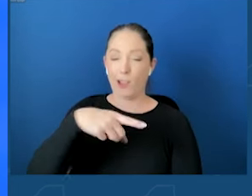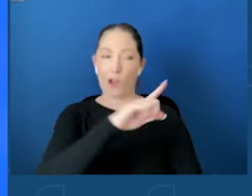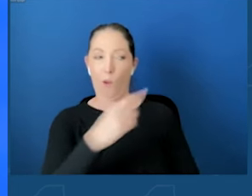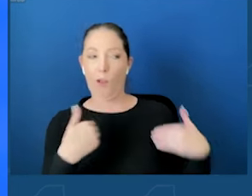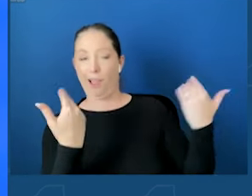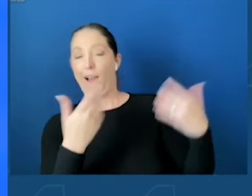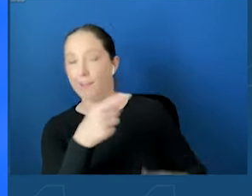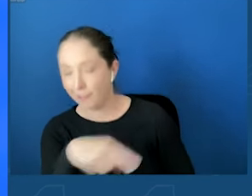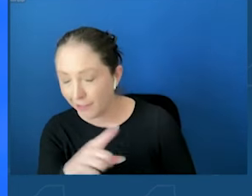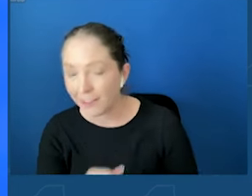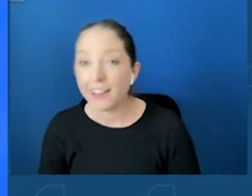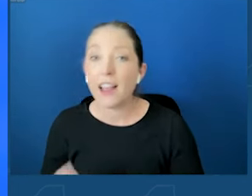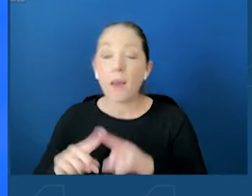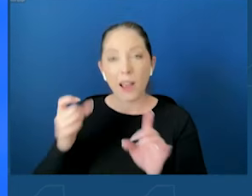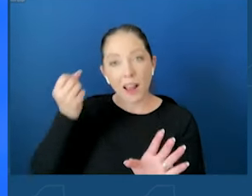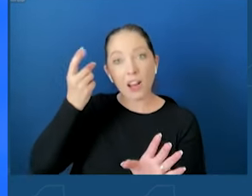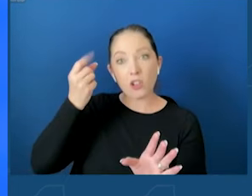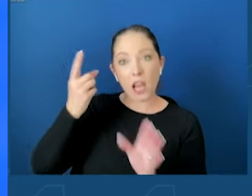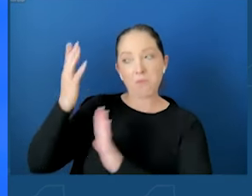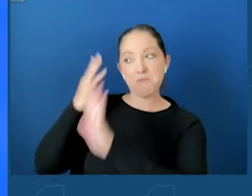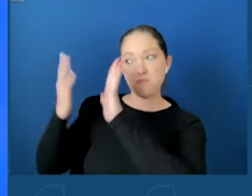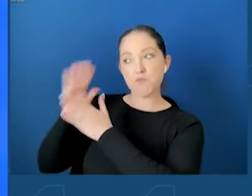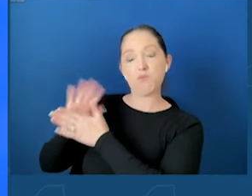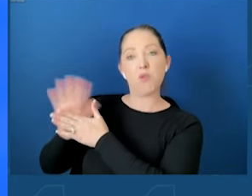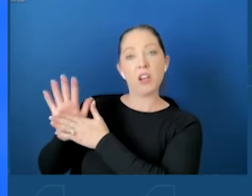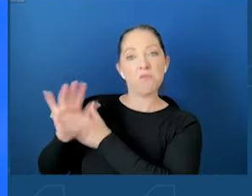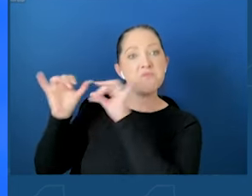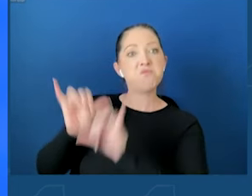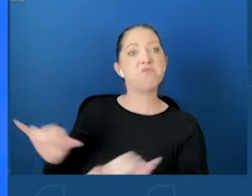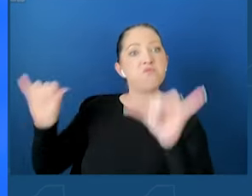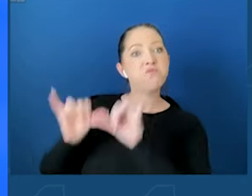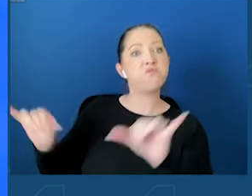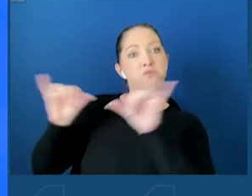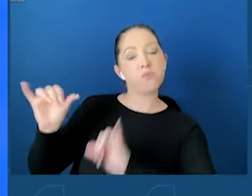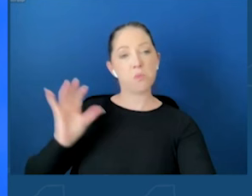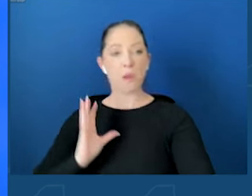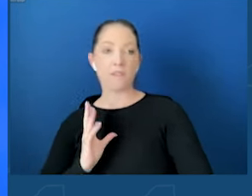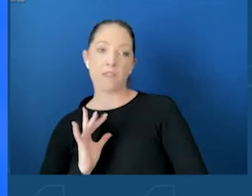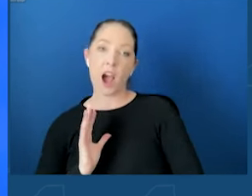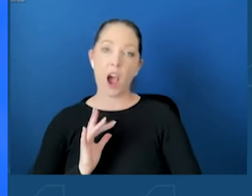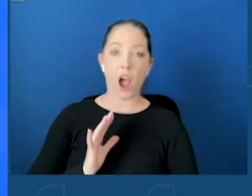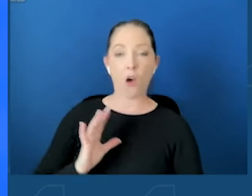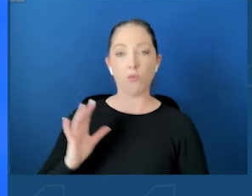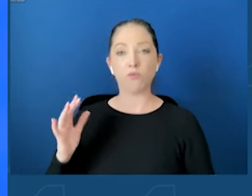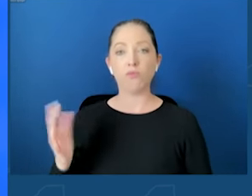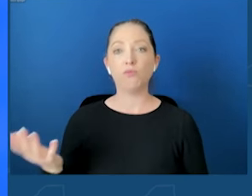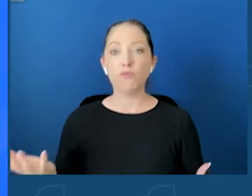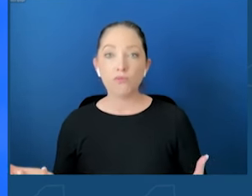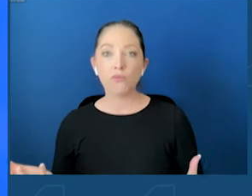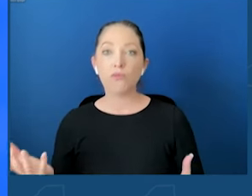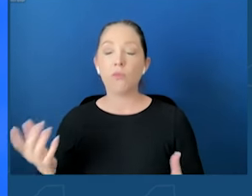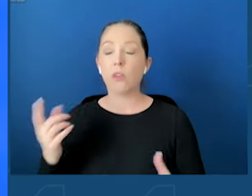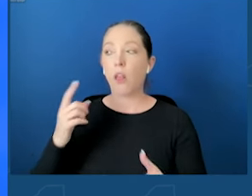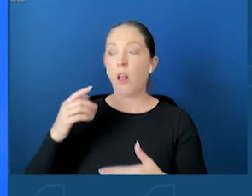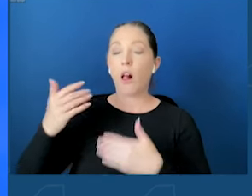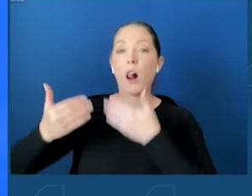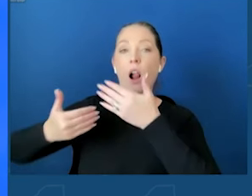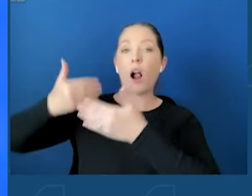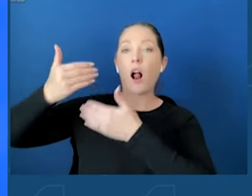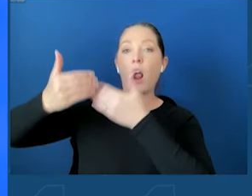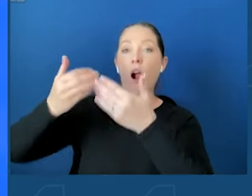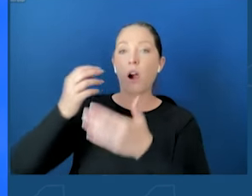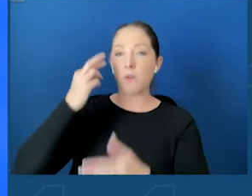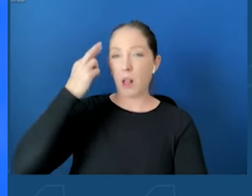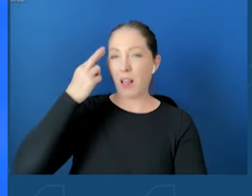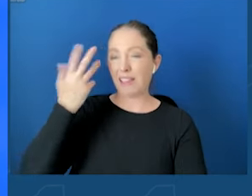But you saw that. You saw that. It was glamorous, right? And all of a sudden we realize, you know, maybe kids shouldn't be subjected.